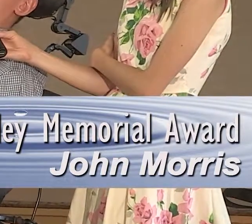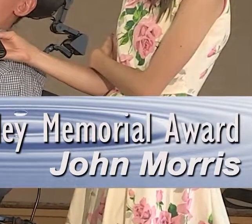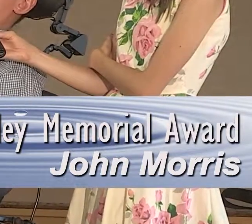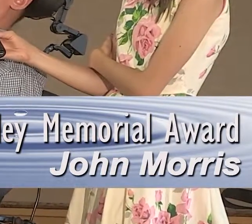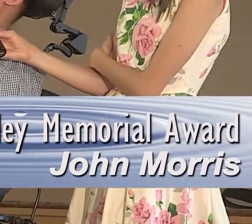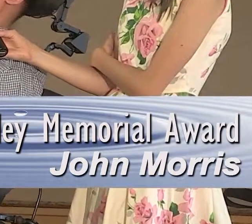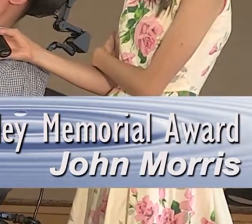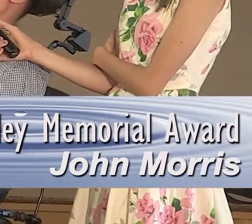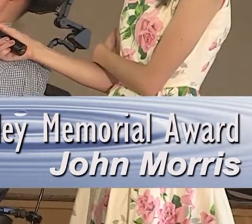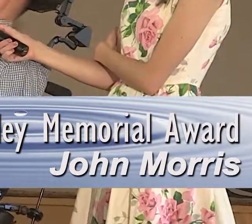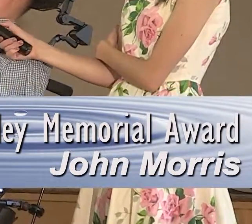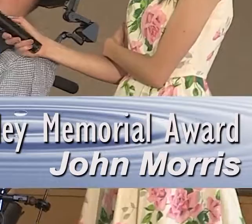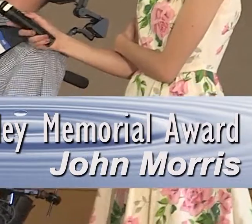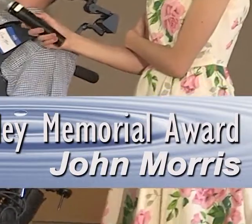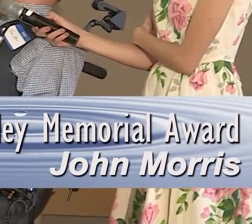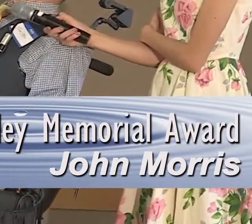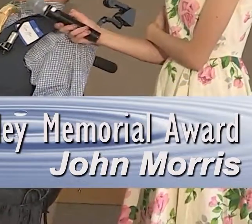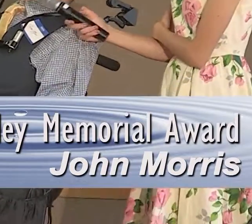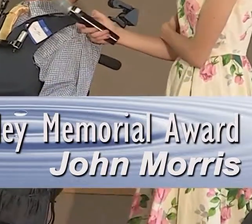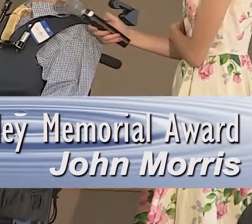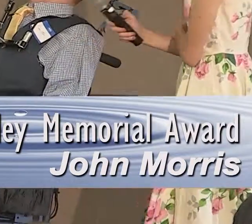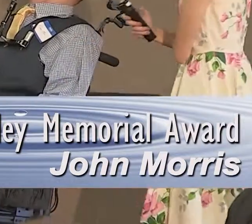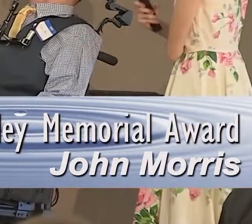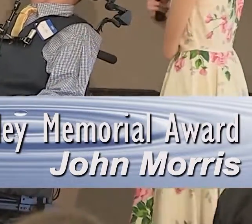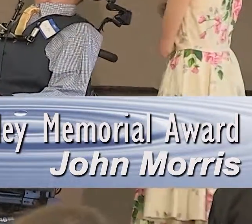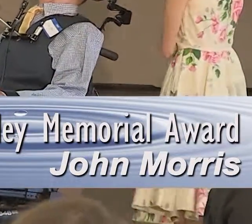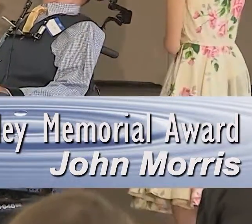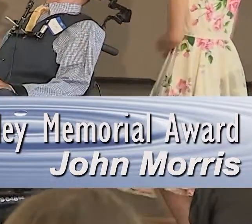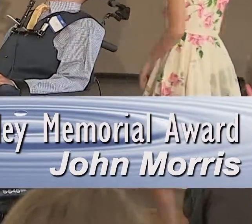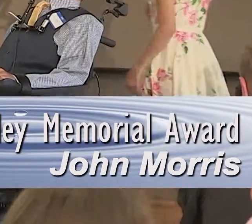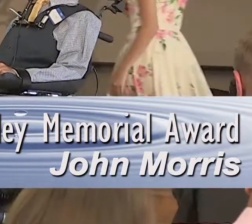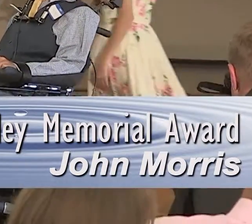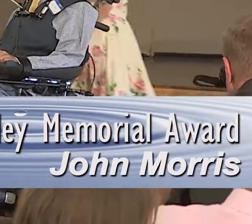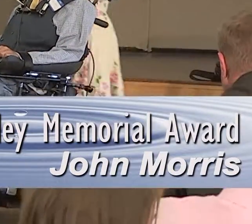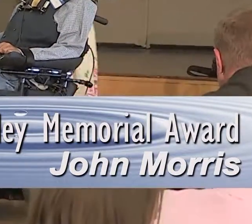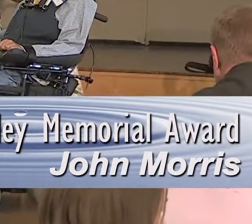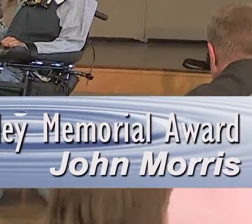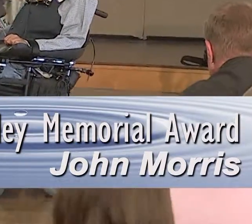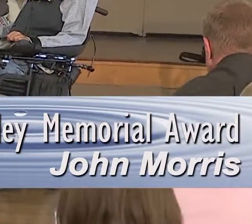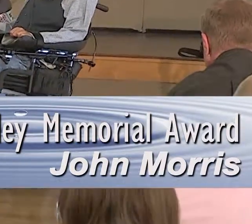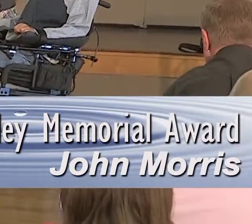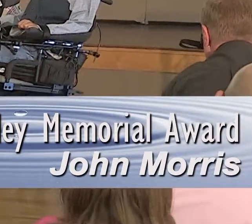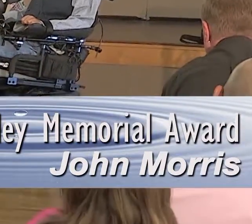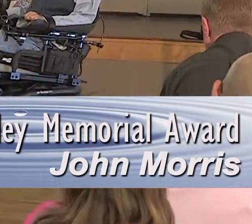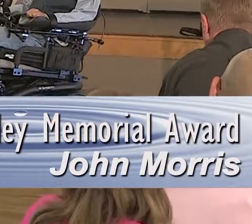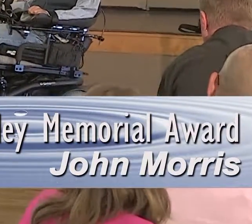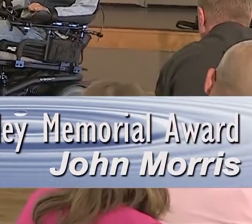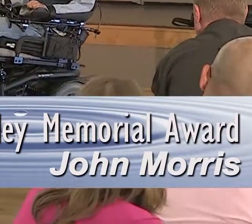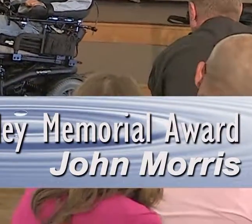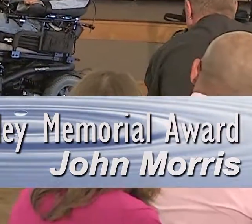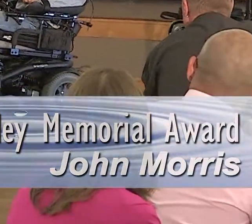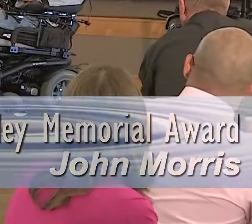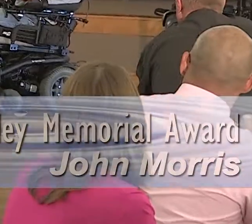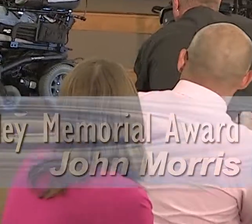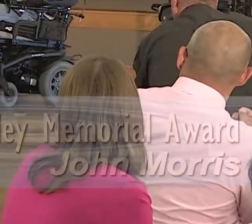Thank you. Thank you.